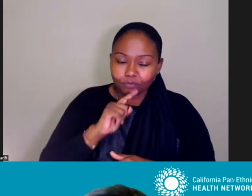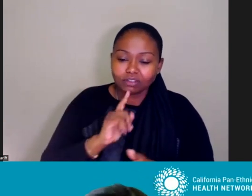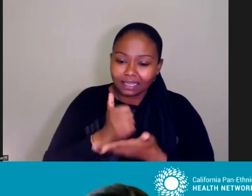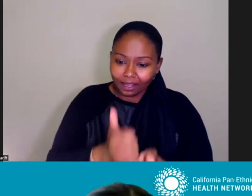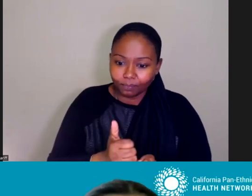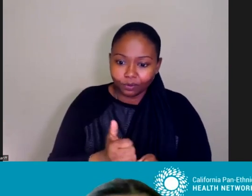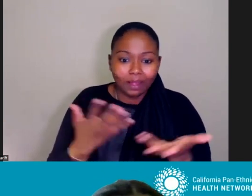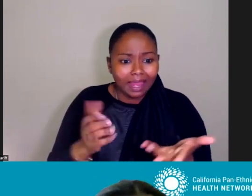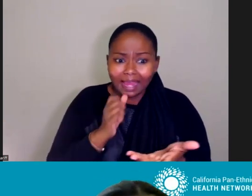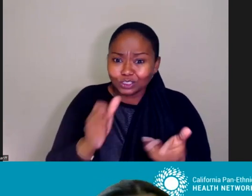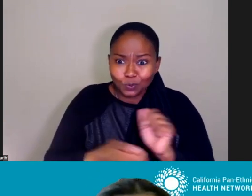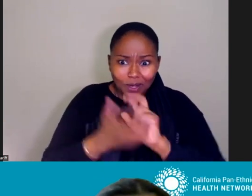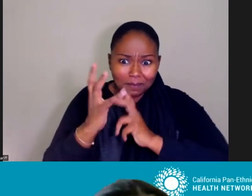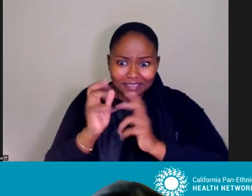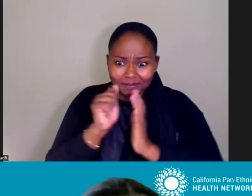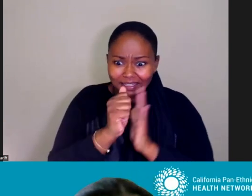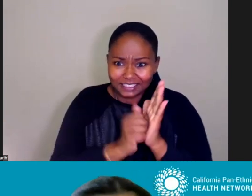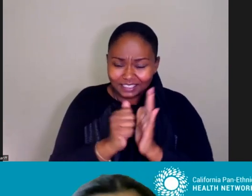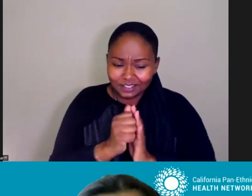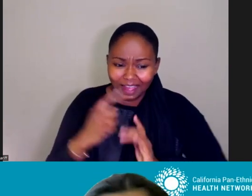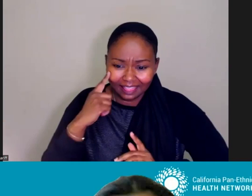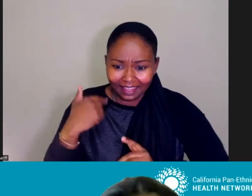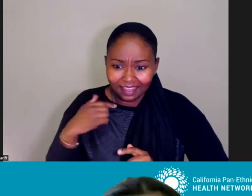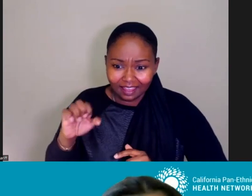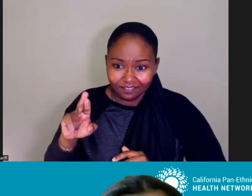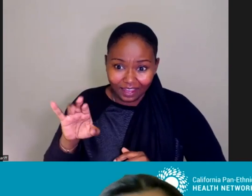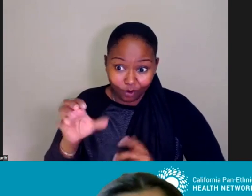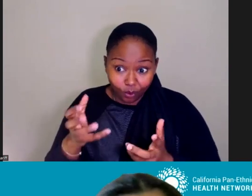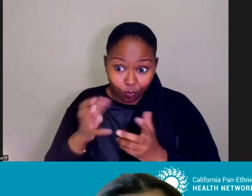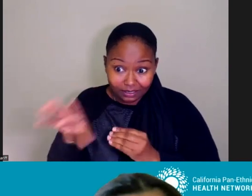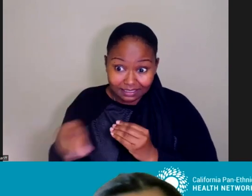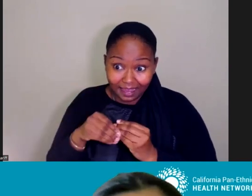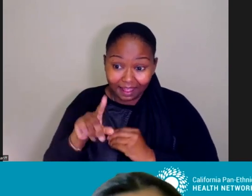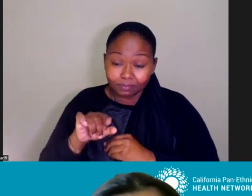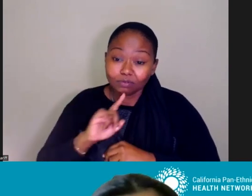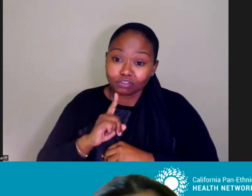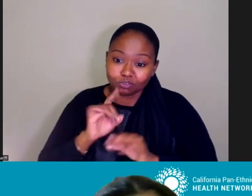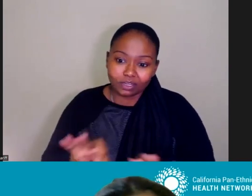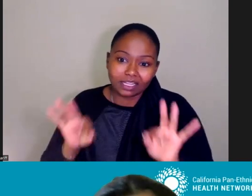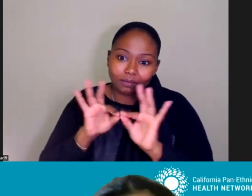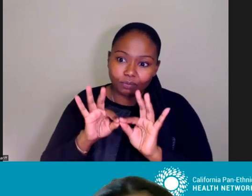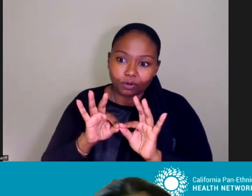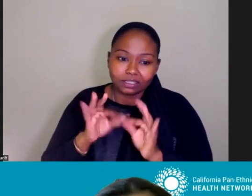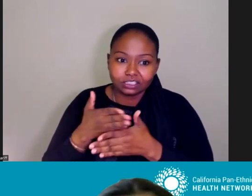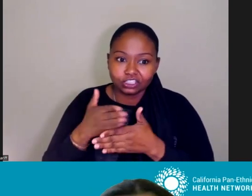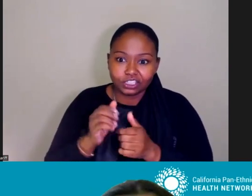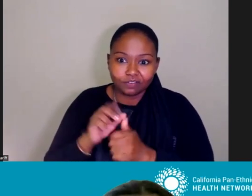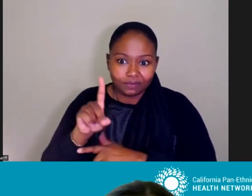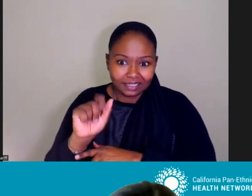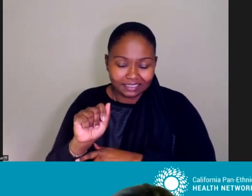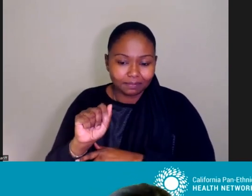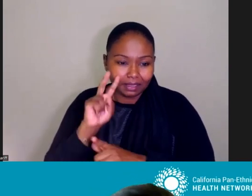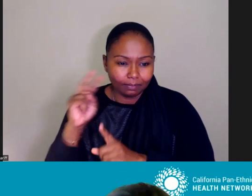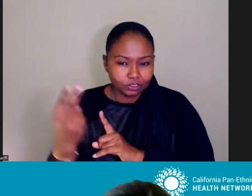want to mess up the agenda, but I just want to say, I think if Eric wants to say anything on this topic, it would be really important to hear from the disability perspective, too.